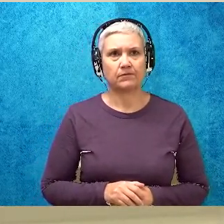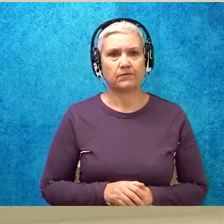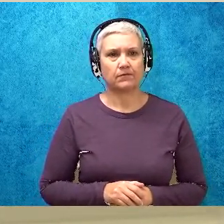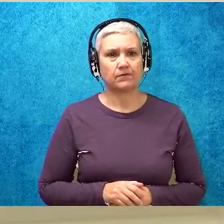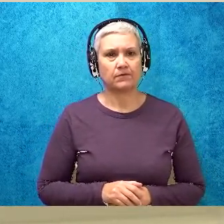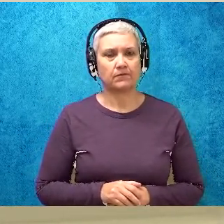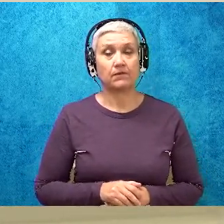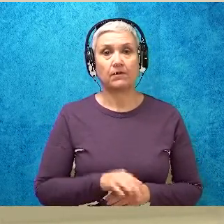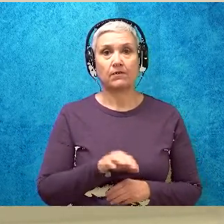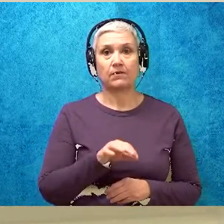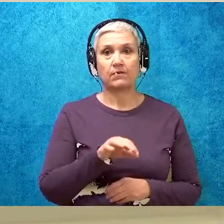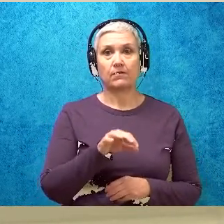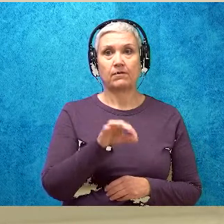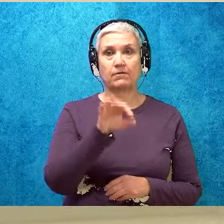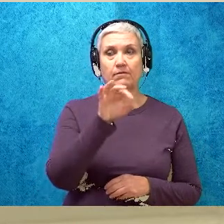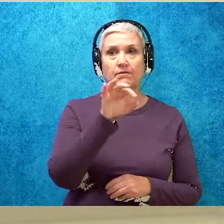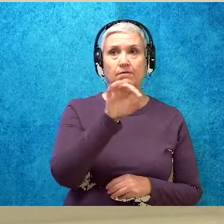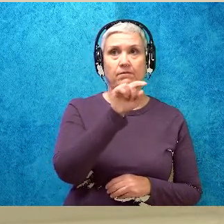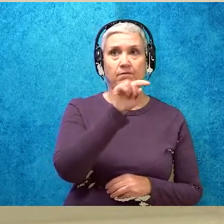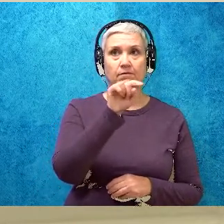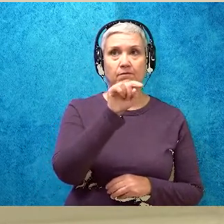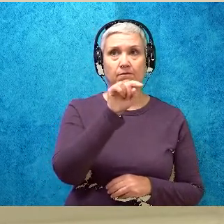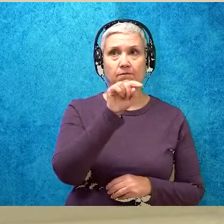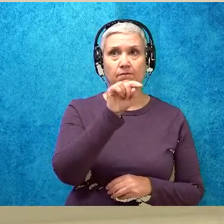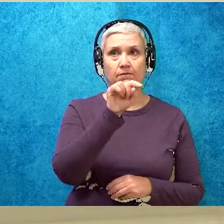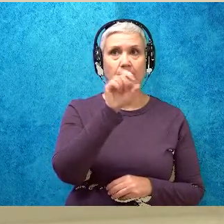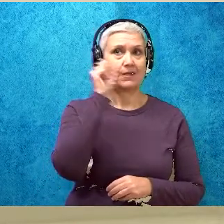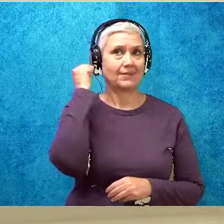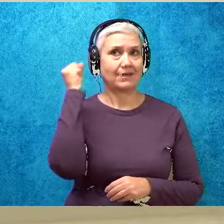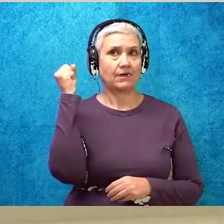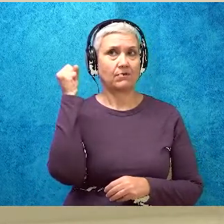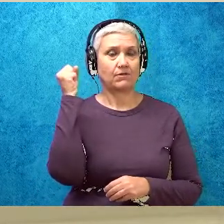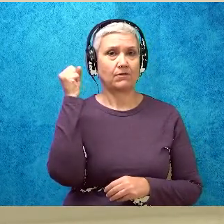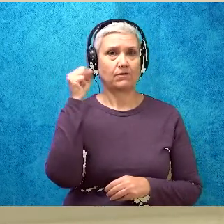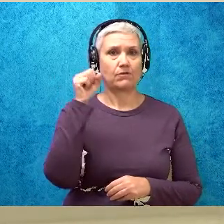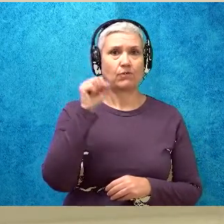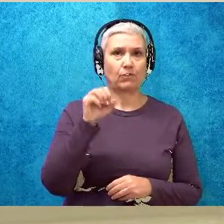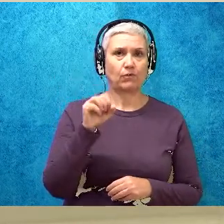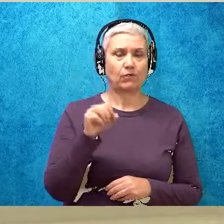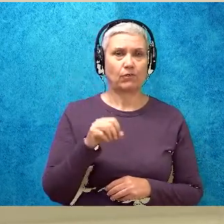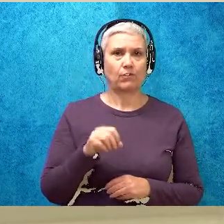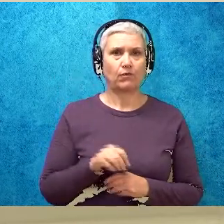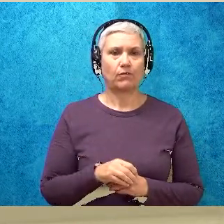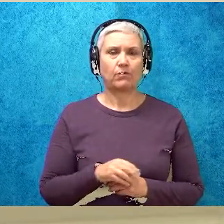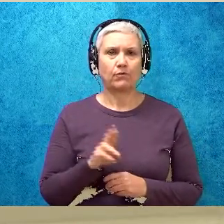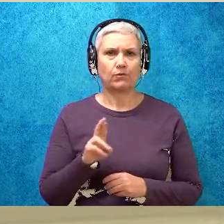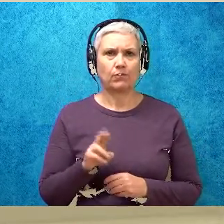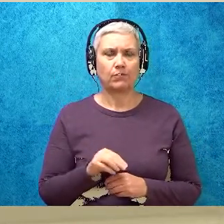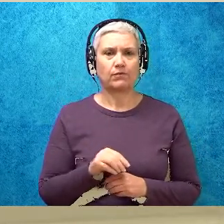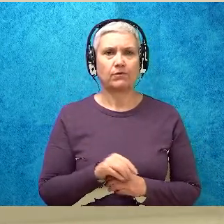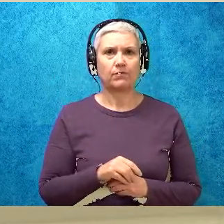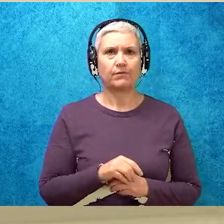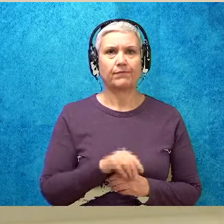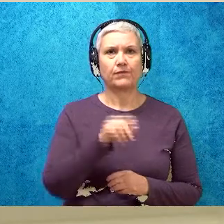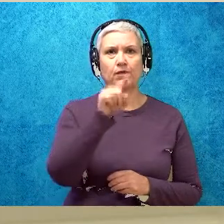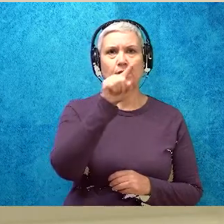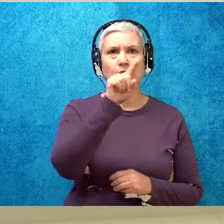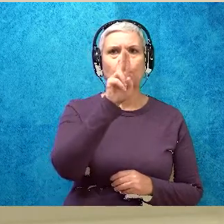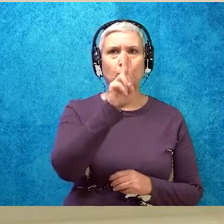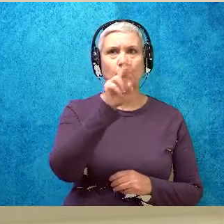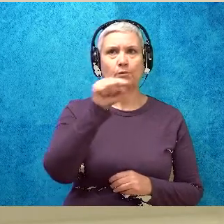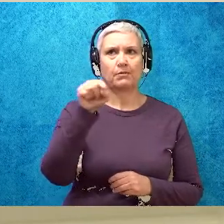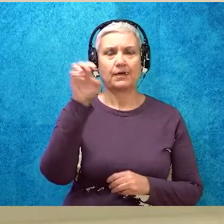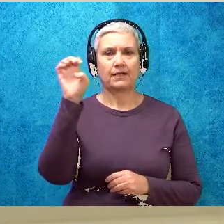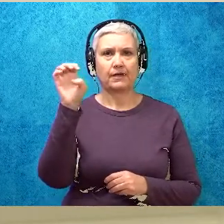Sound. C. Sound. R. U blank E says